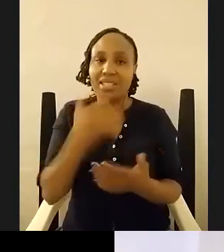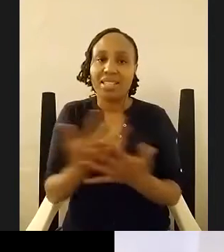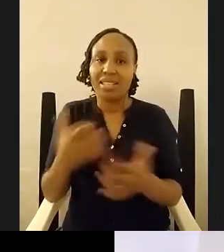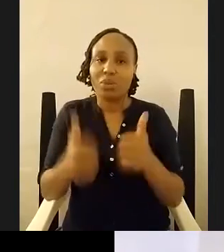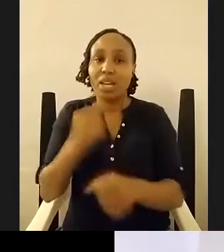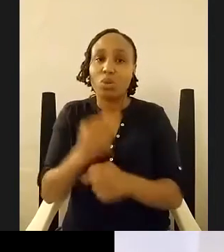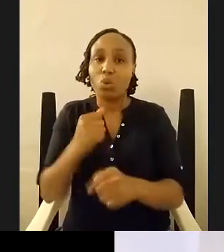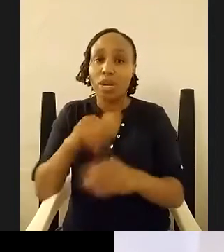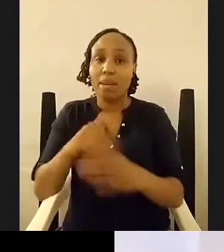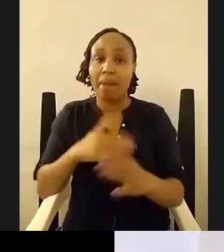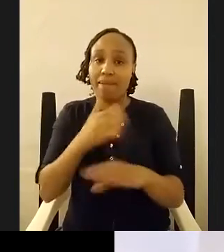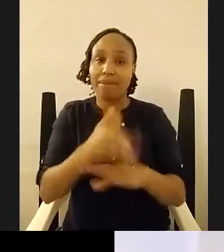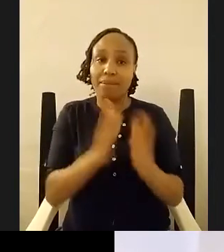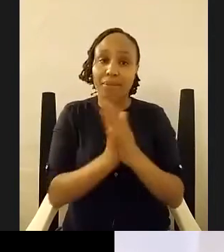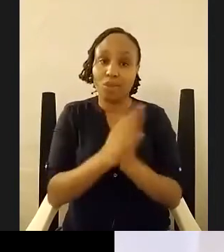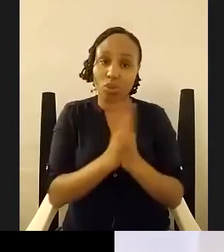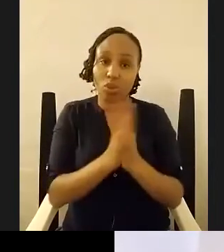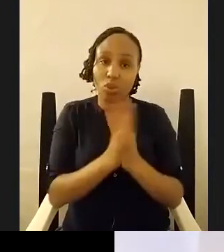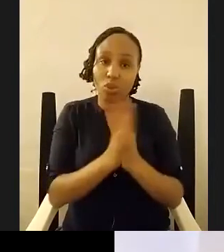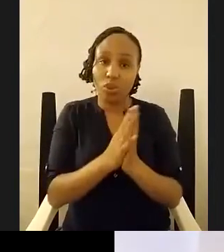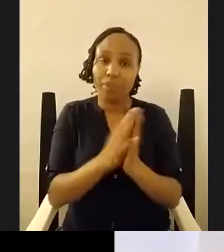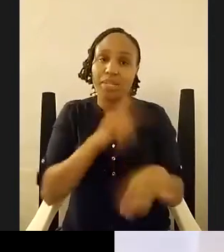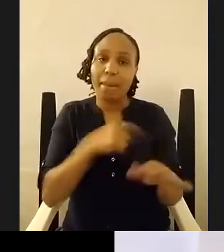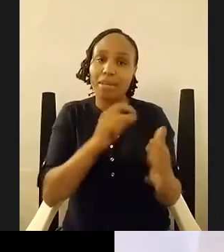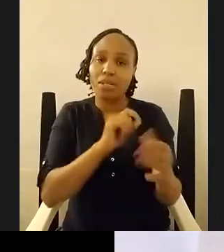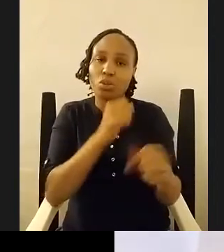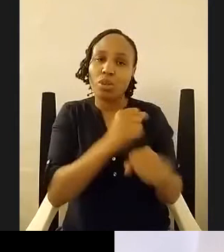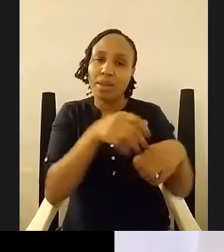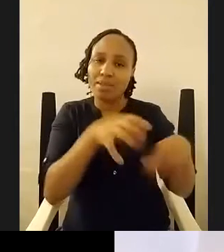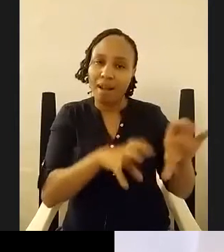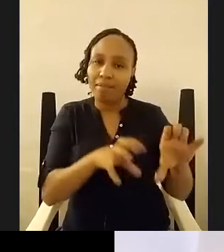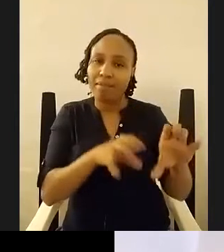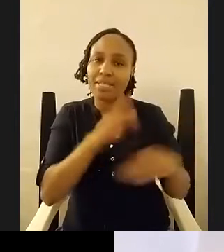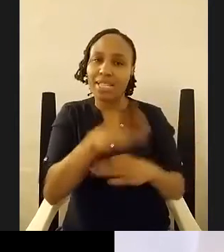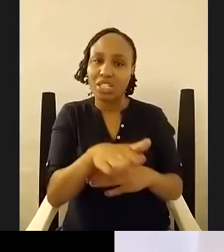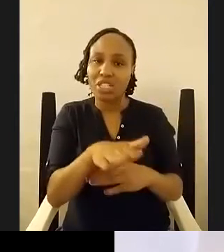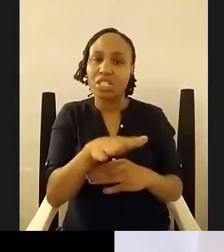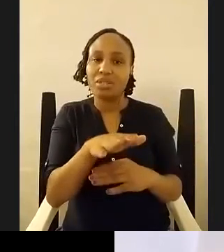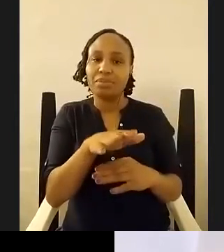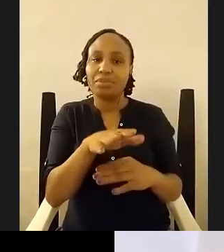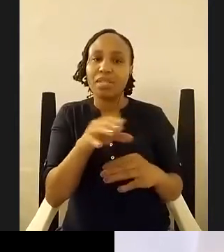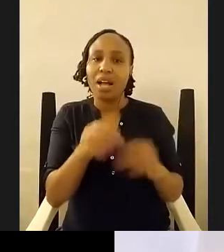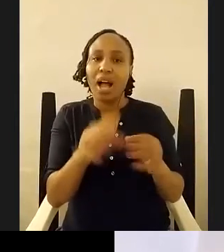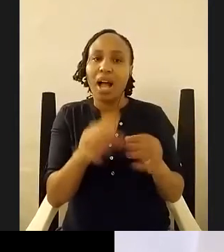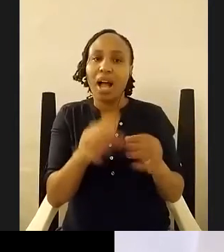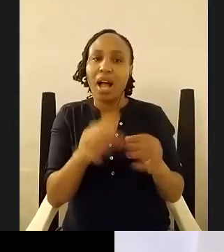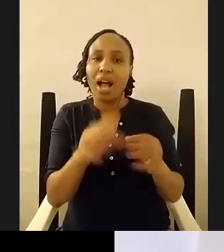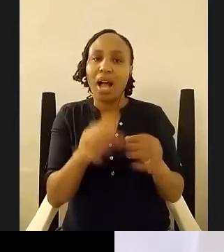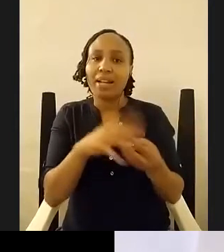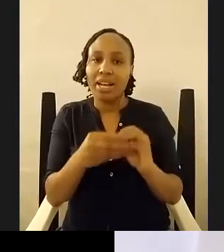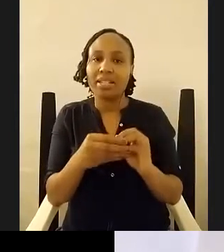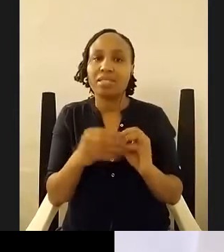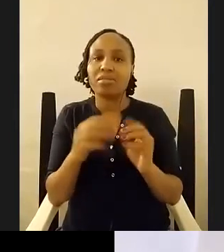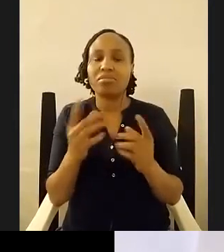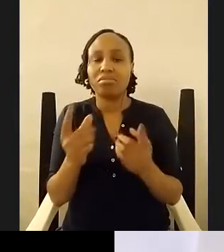when i'm doing the draft stage i put i i create walls that i'm i'm very i'm very familiar with